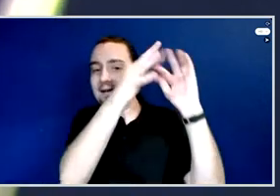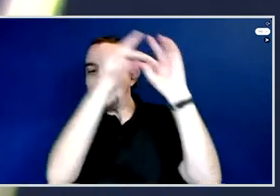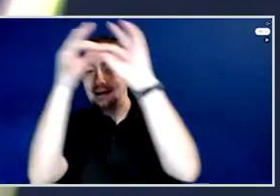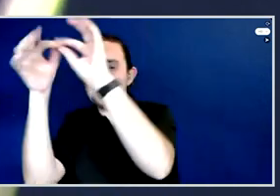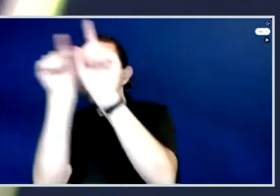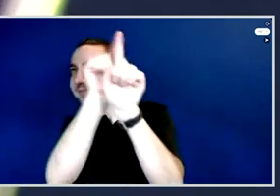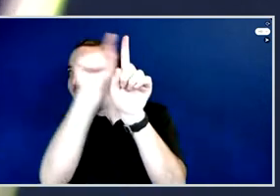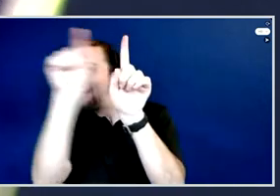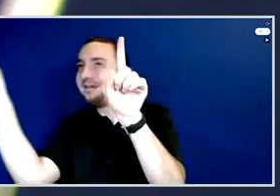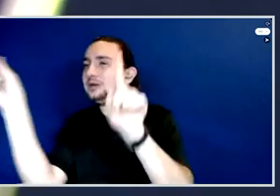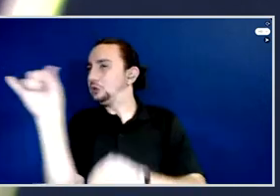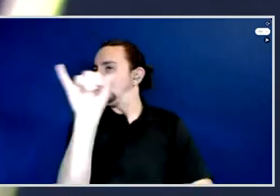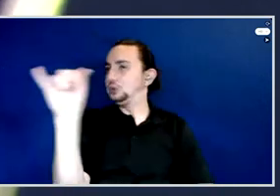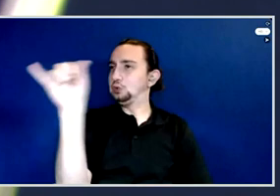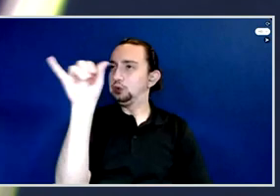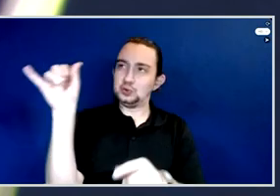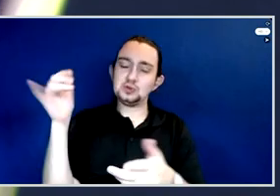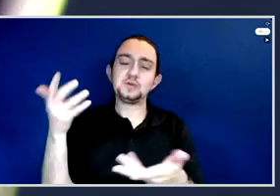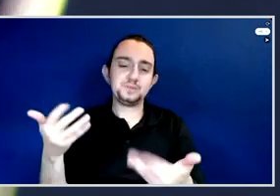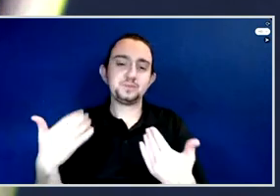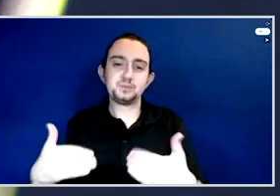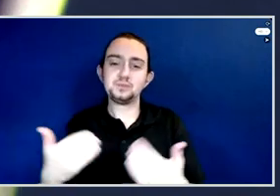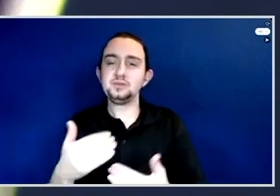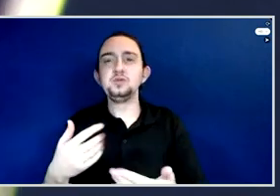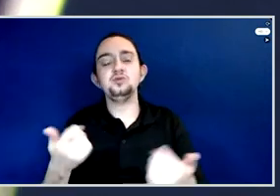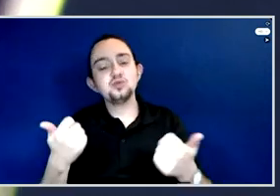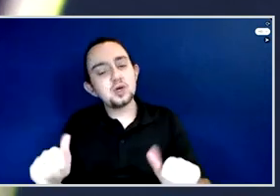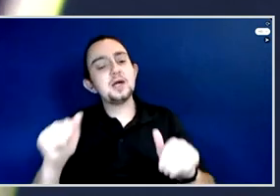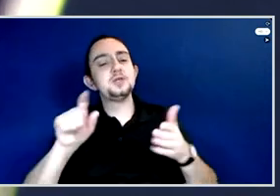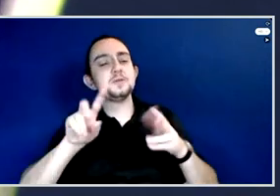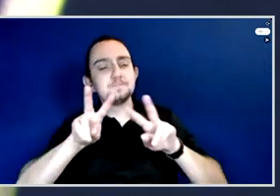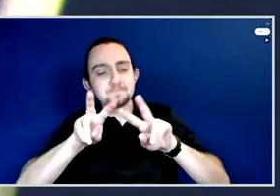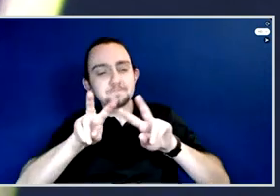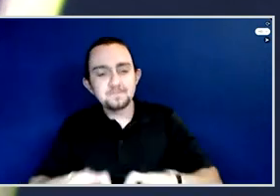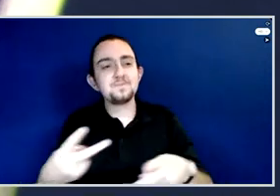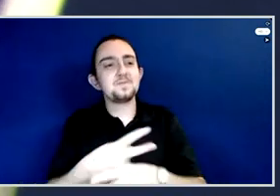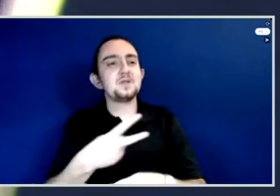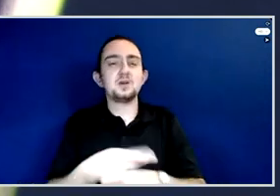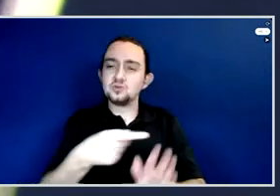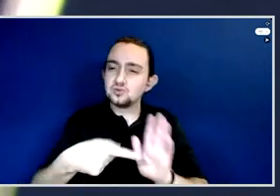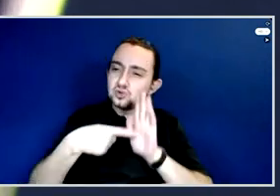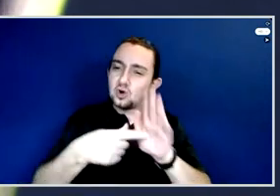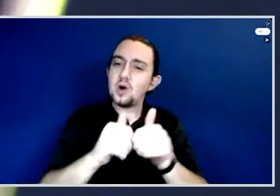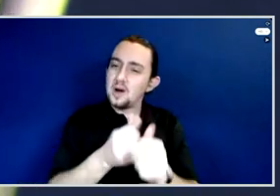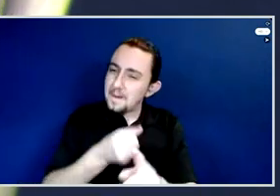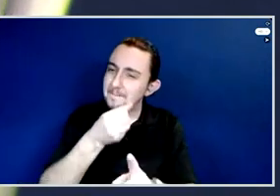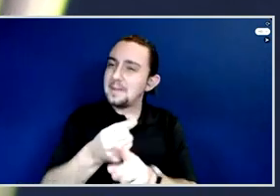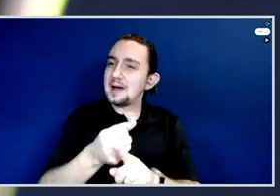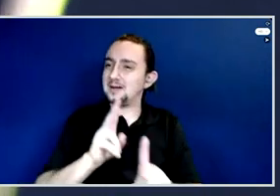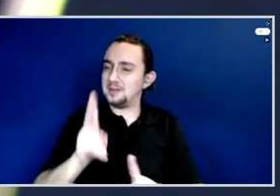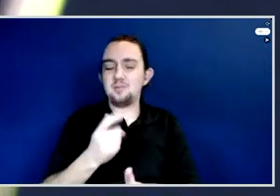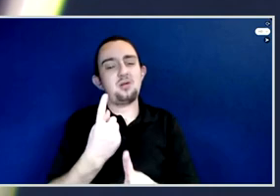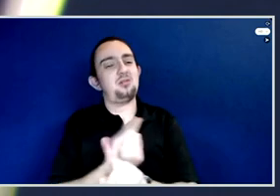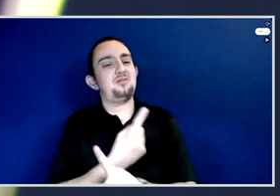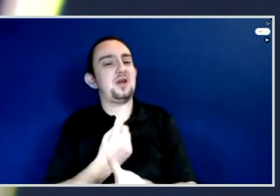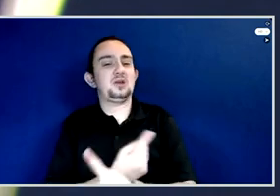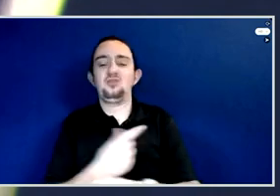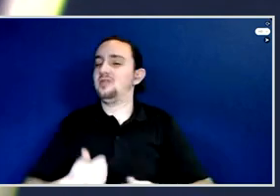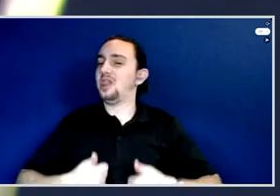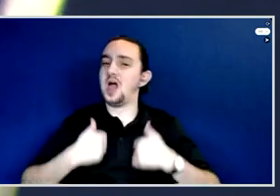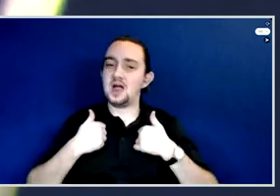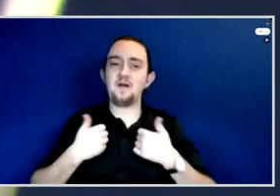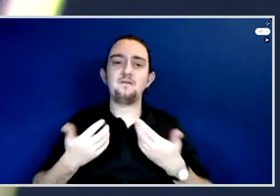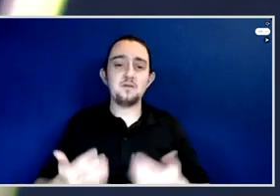has on human lives and actually to present in our story. And, of course, we add some stuff which kind of